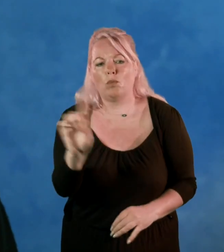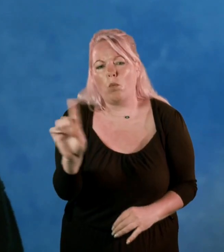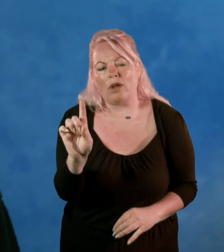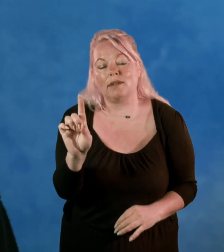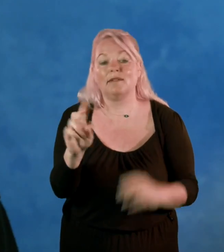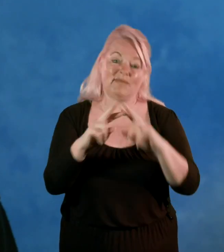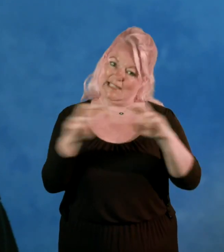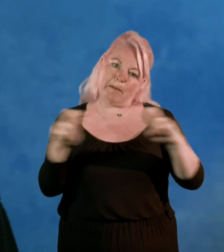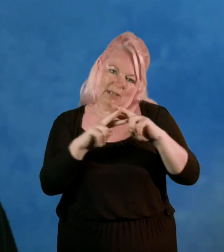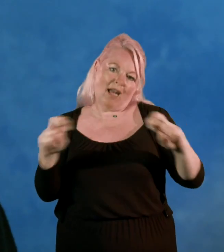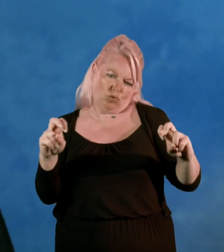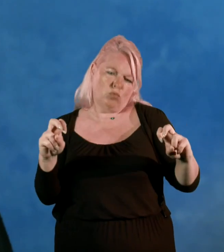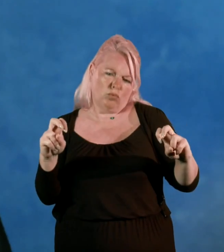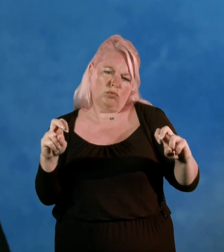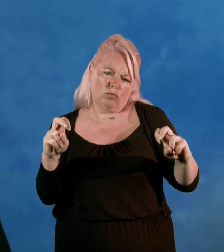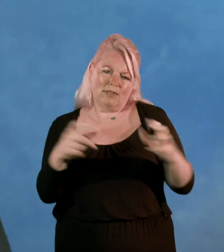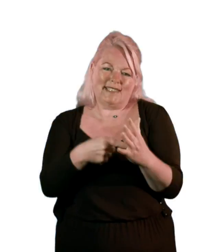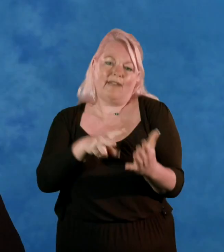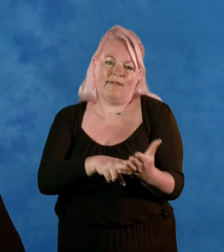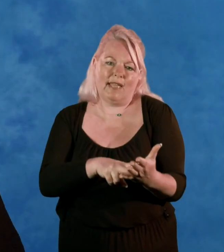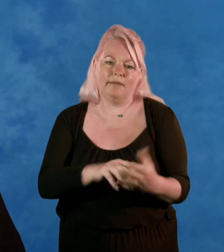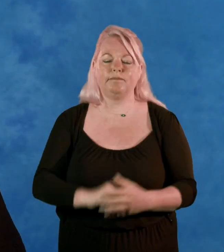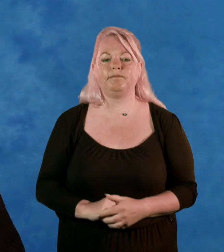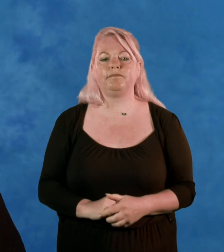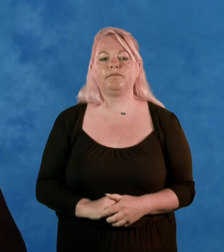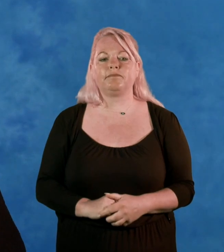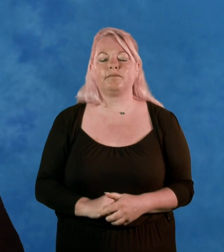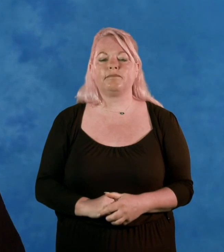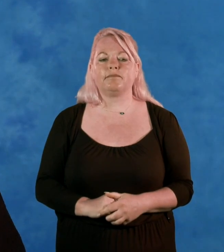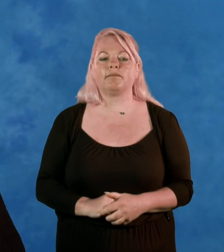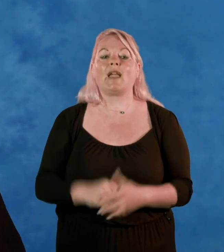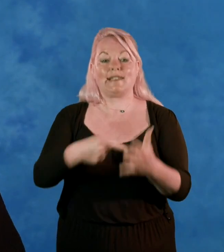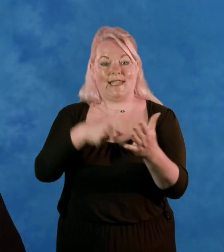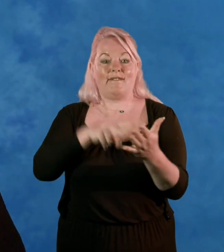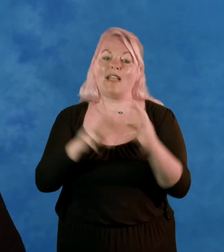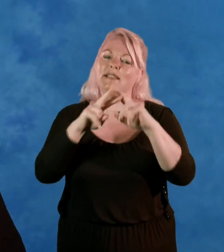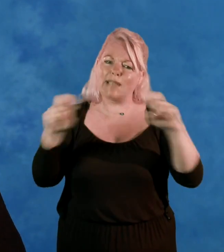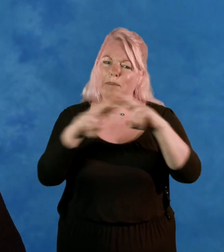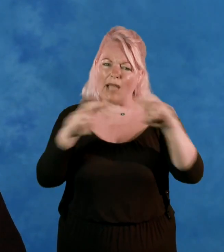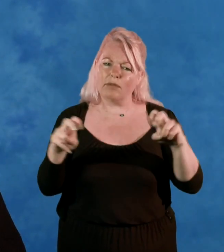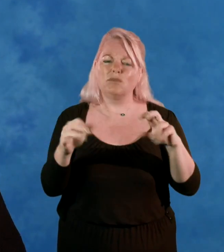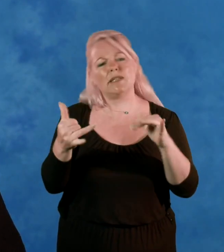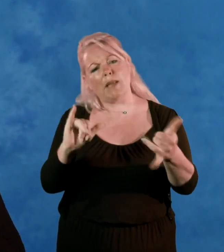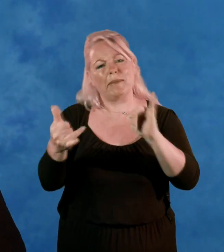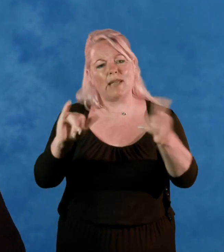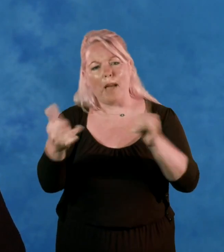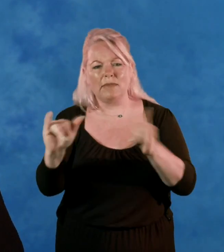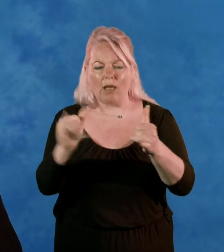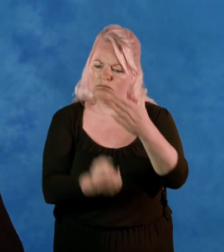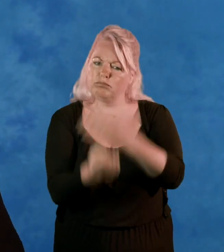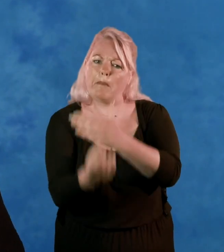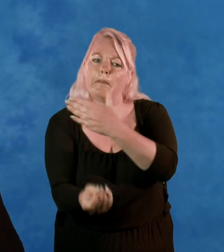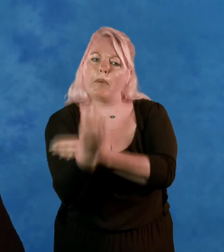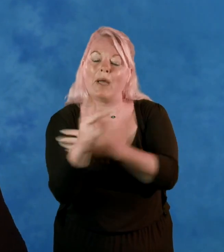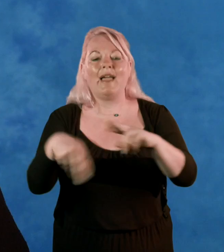the subtitles on the television. I only use subtitles, I don't really use it very often but only if I'm